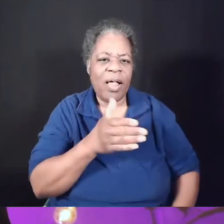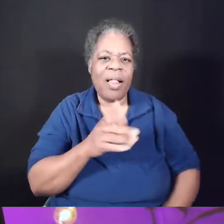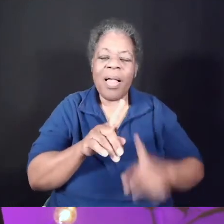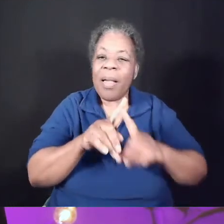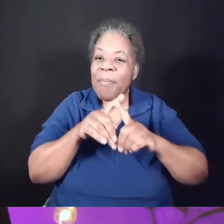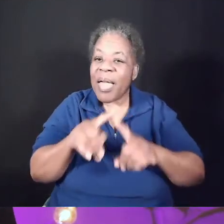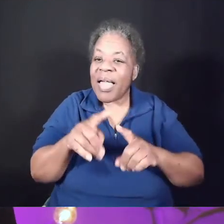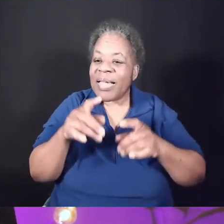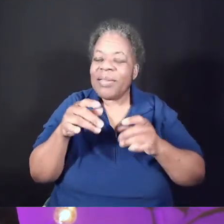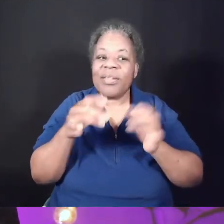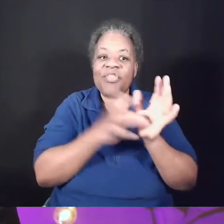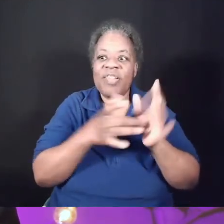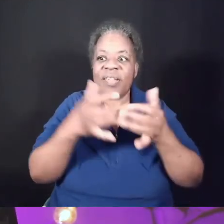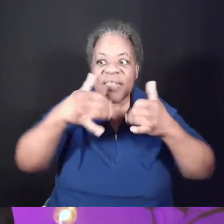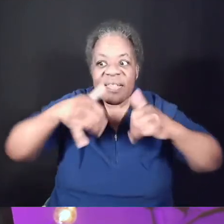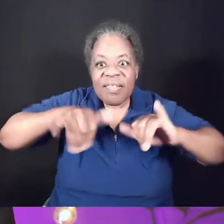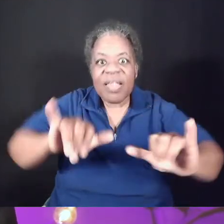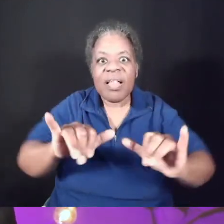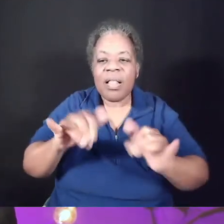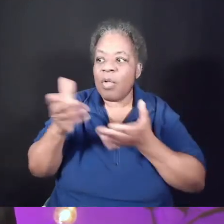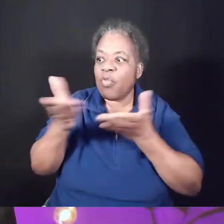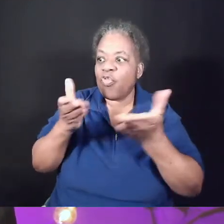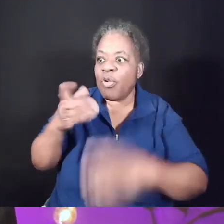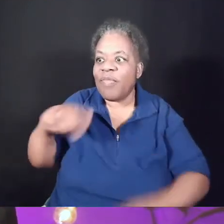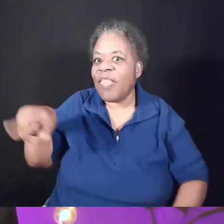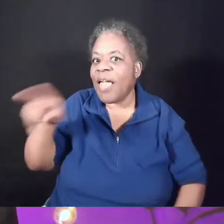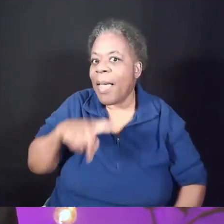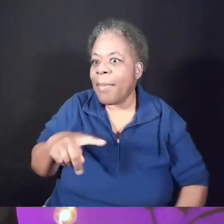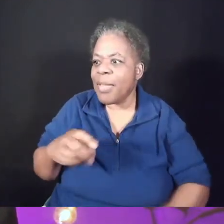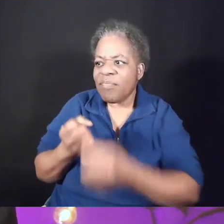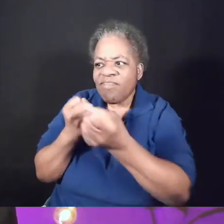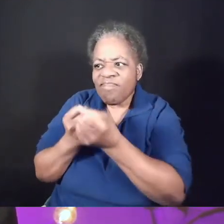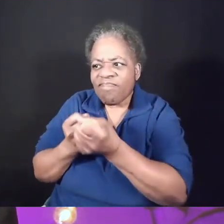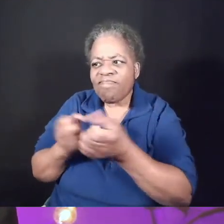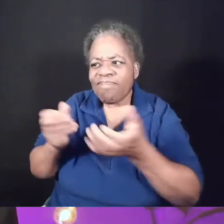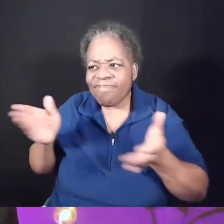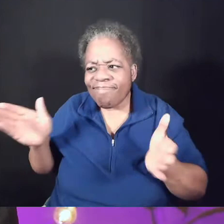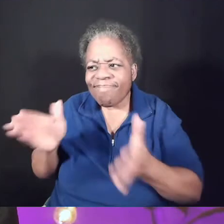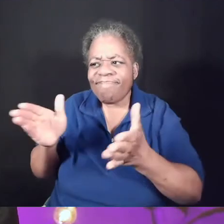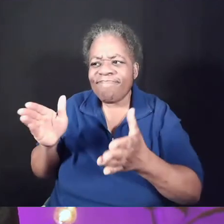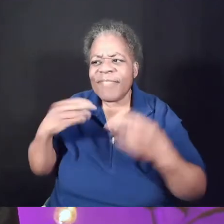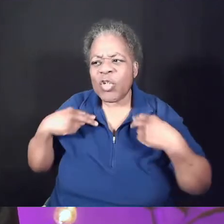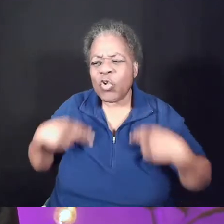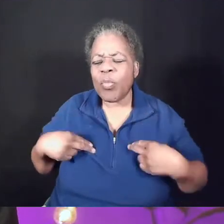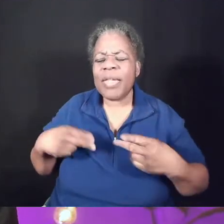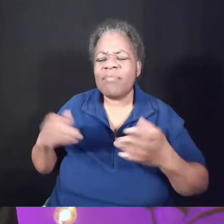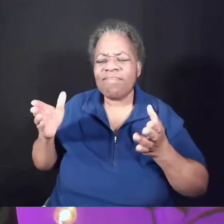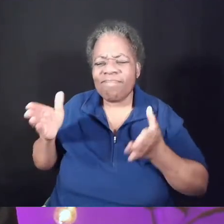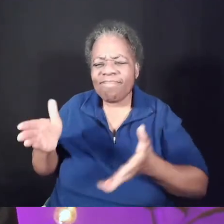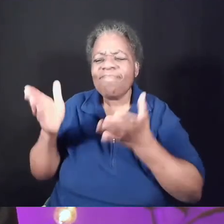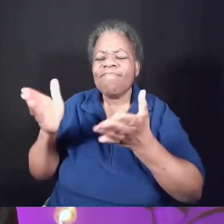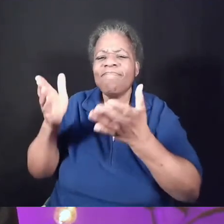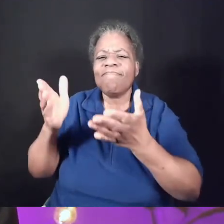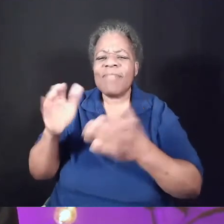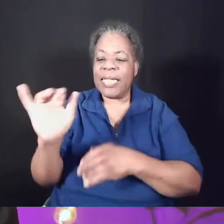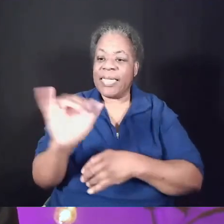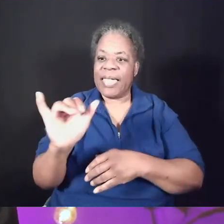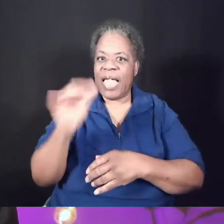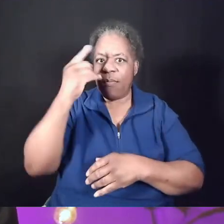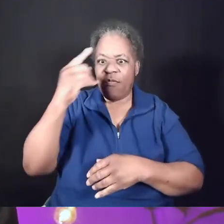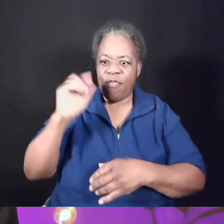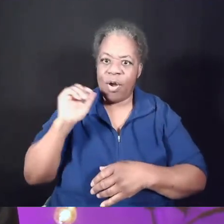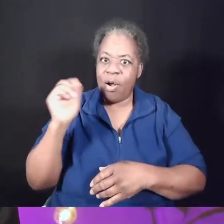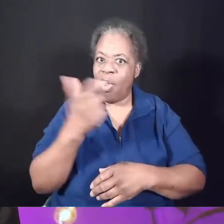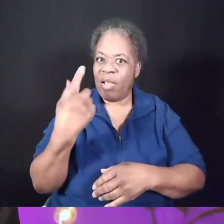ground. He still serves them. He still affirms their dignity as human beings. And he does the same thing for all of us later during Holy Week on the